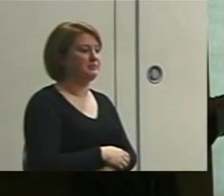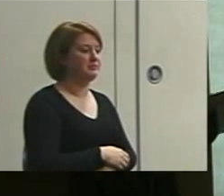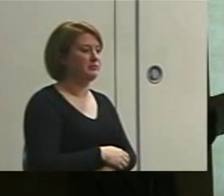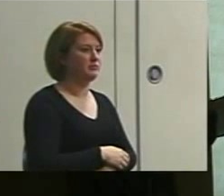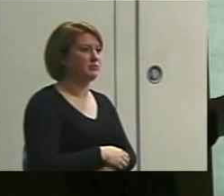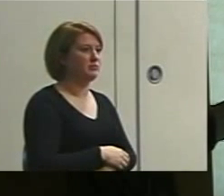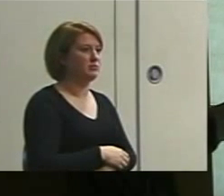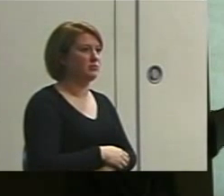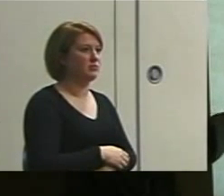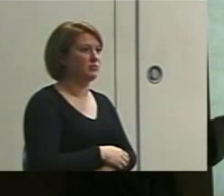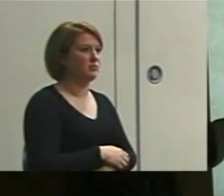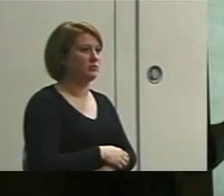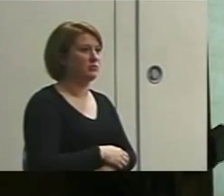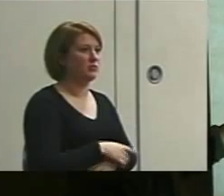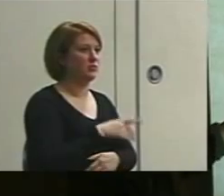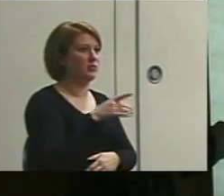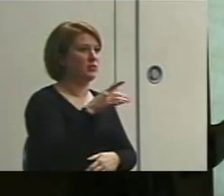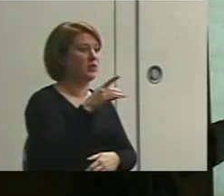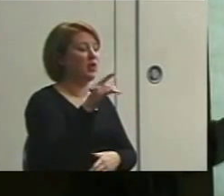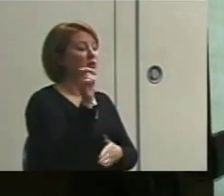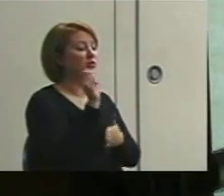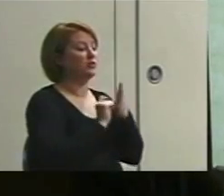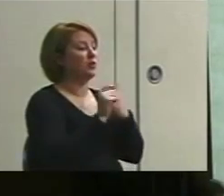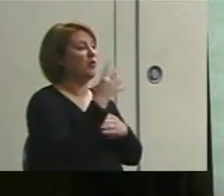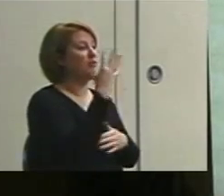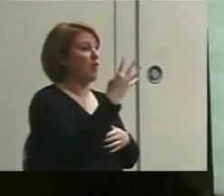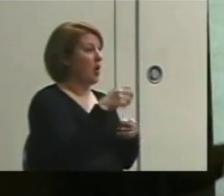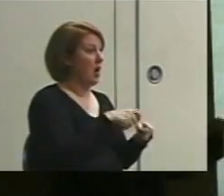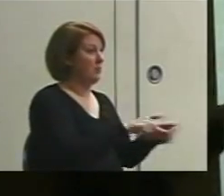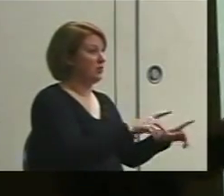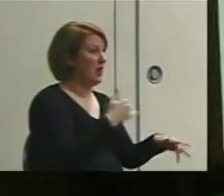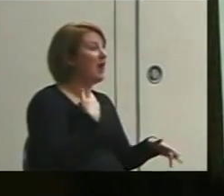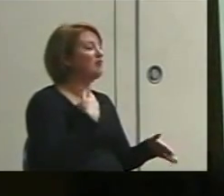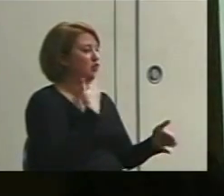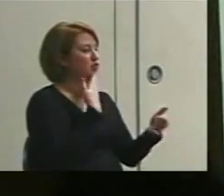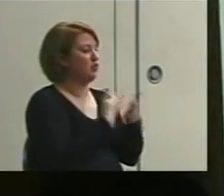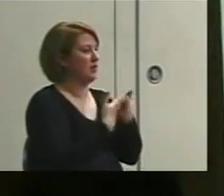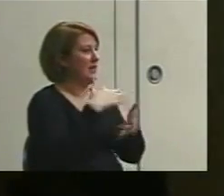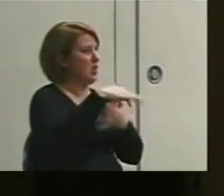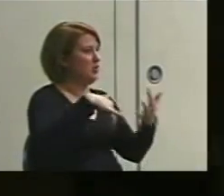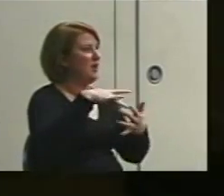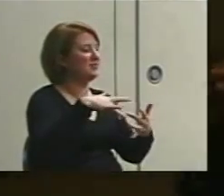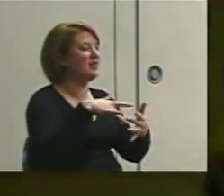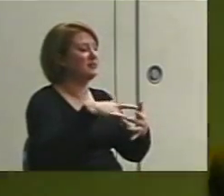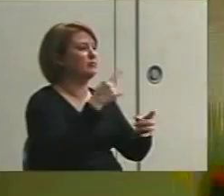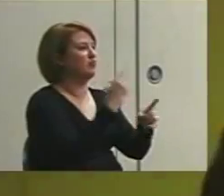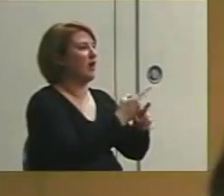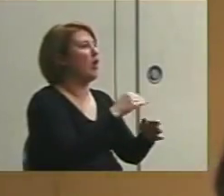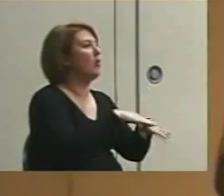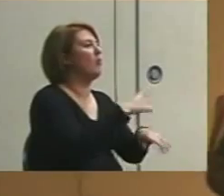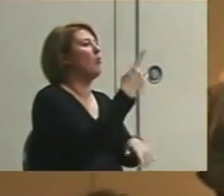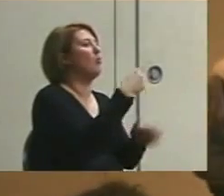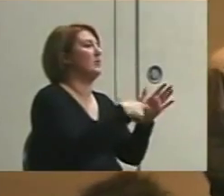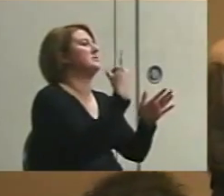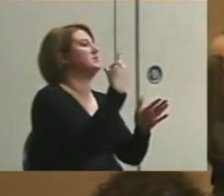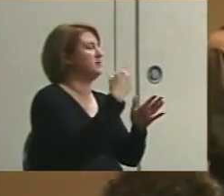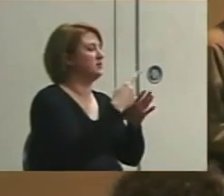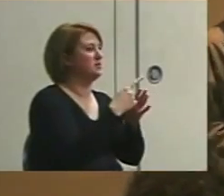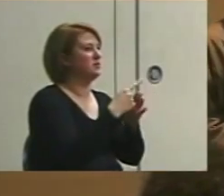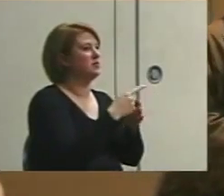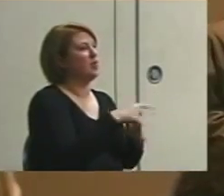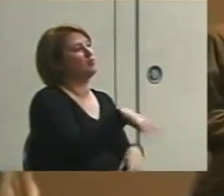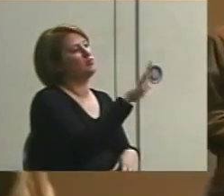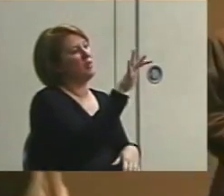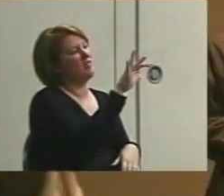Okay, so the circle one was a good one. So, there's four opportunities to have a good peer interaction and they did it right on one of them. So, 25% of